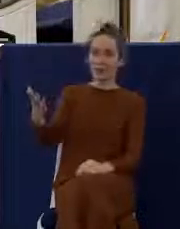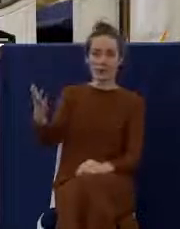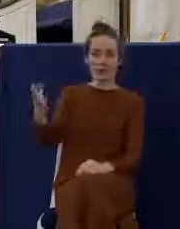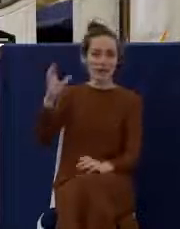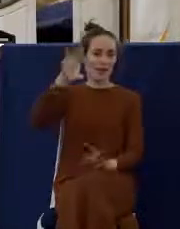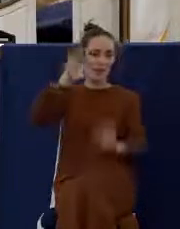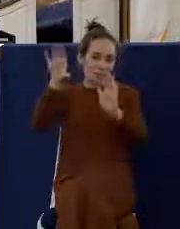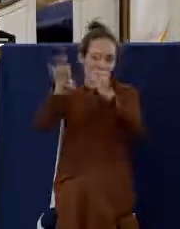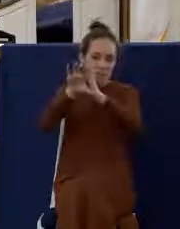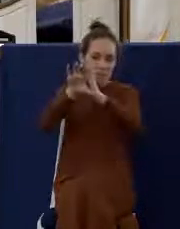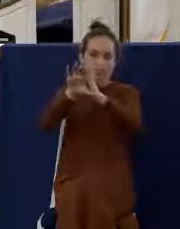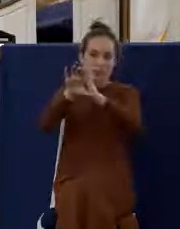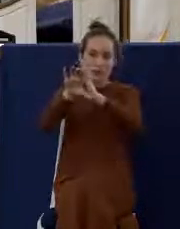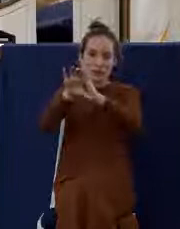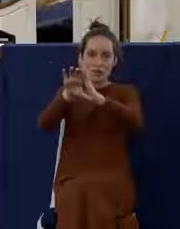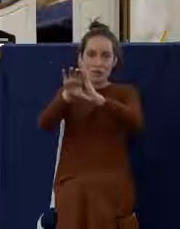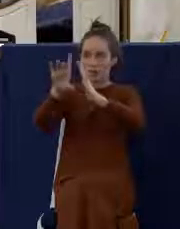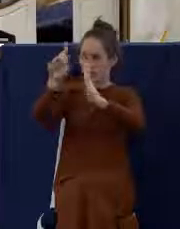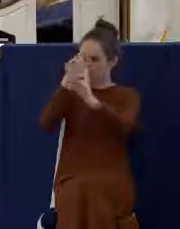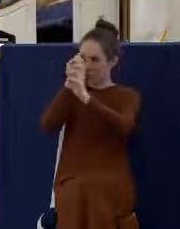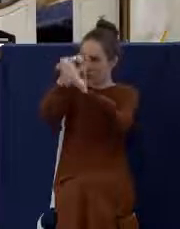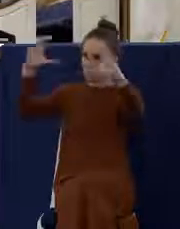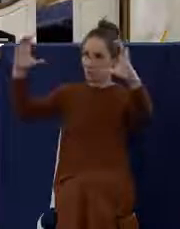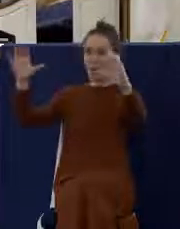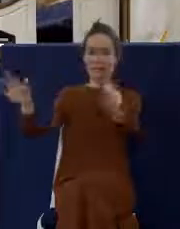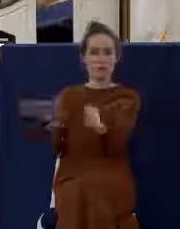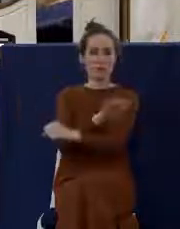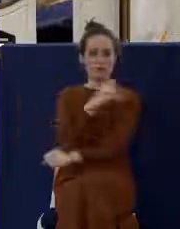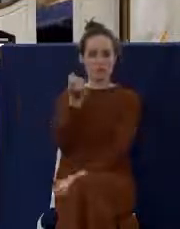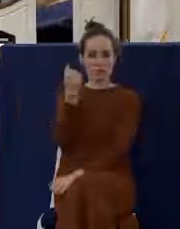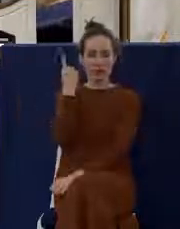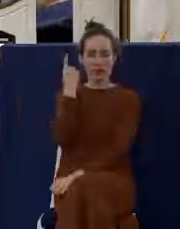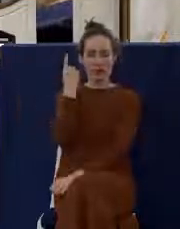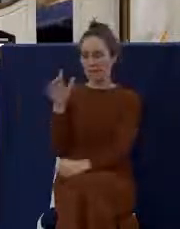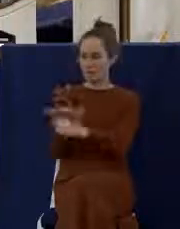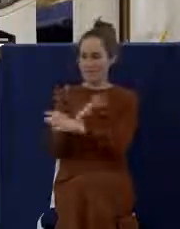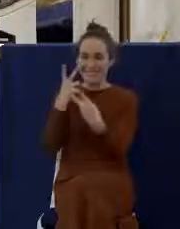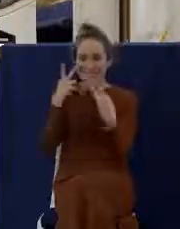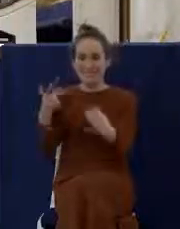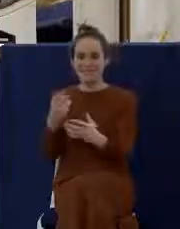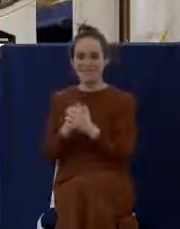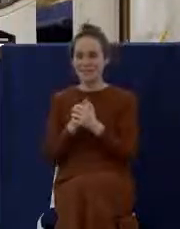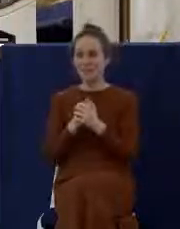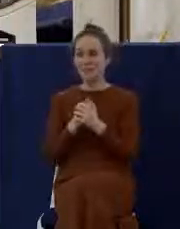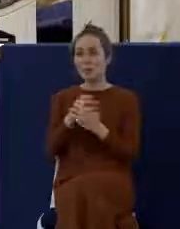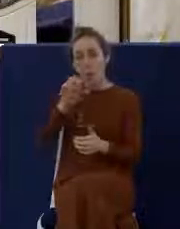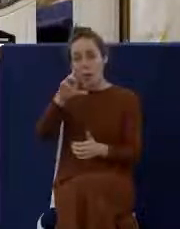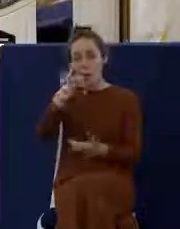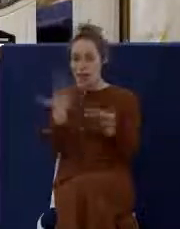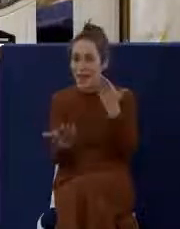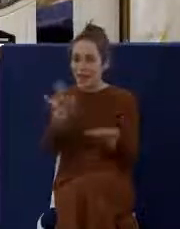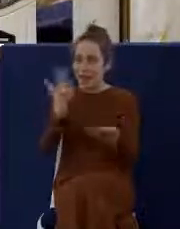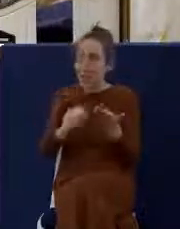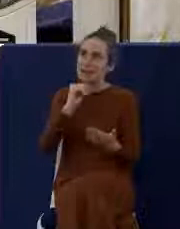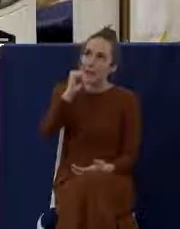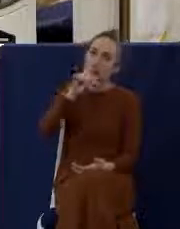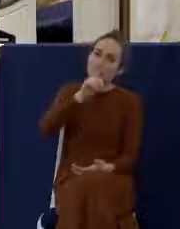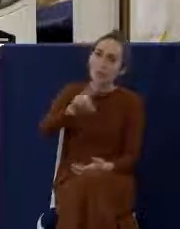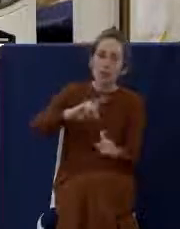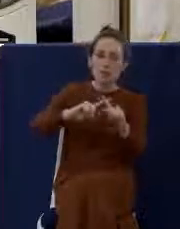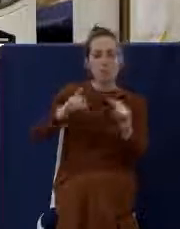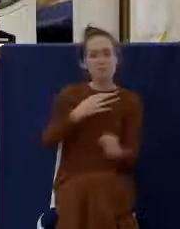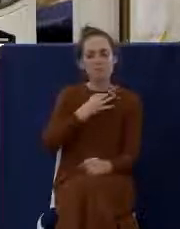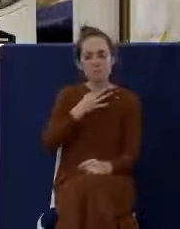the cross of Christ being portrayed. Or perhaps, there's no way to know this, I often wonder, was he